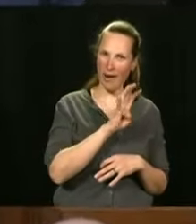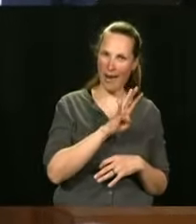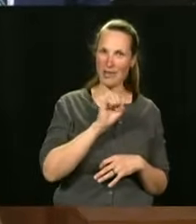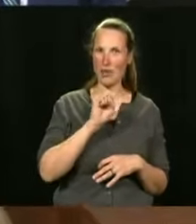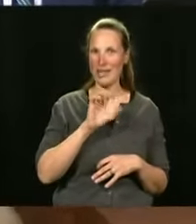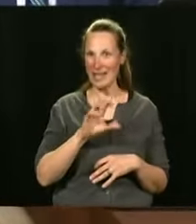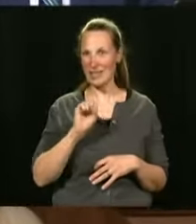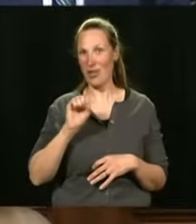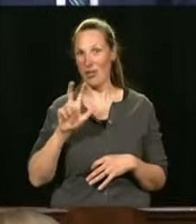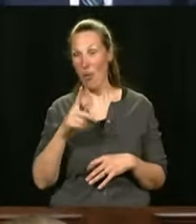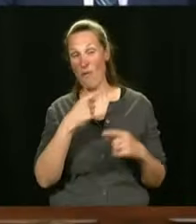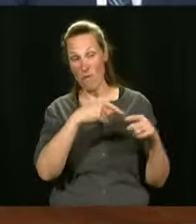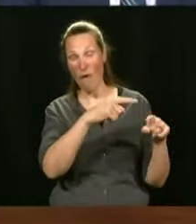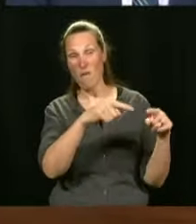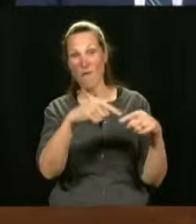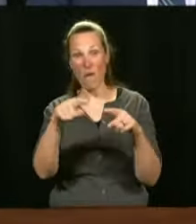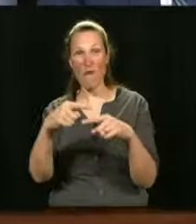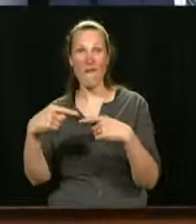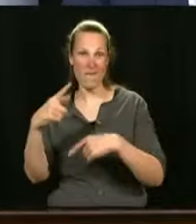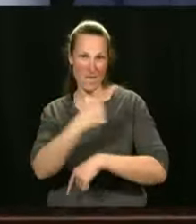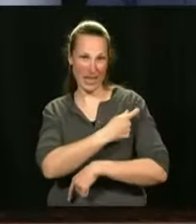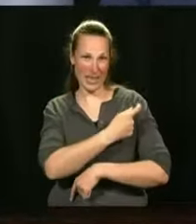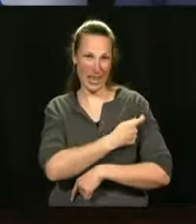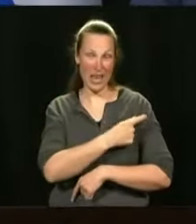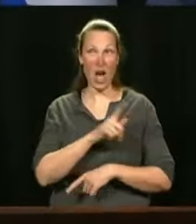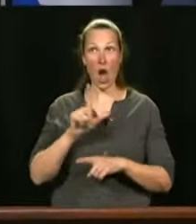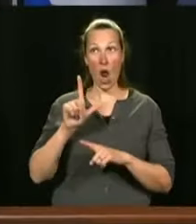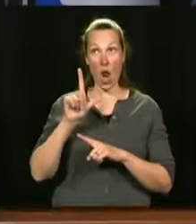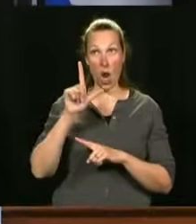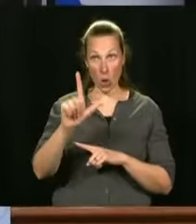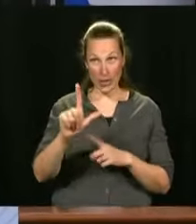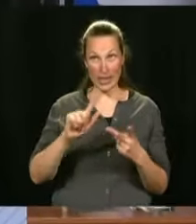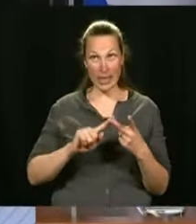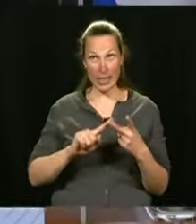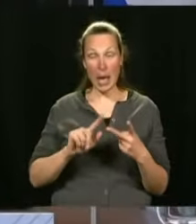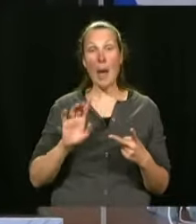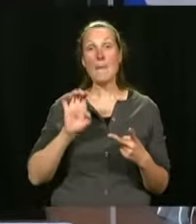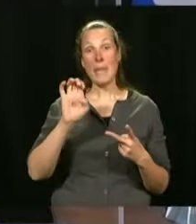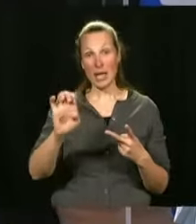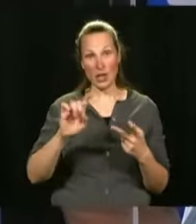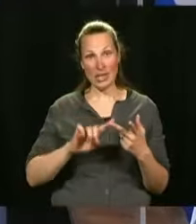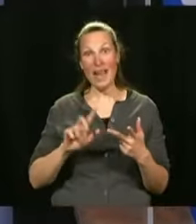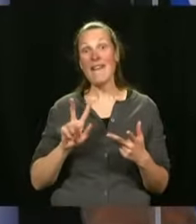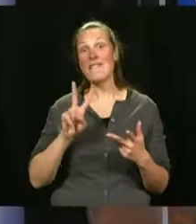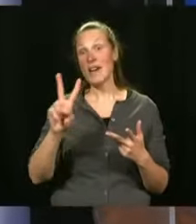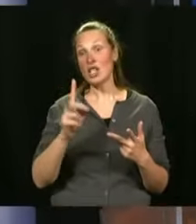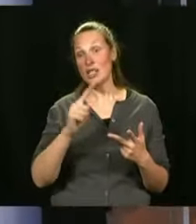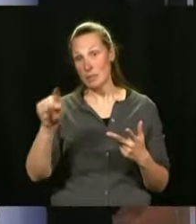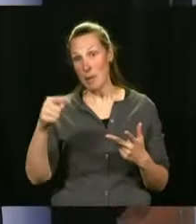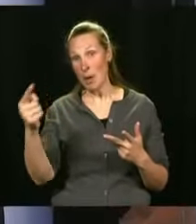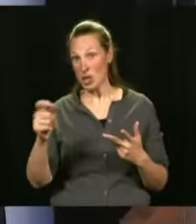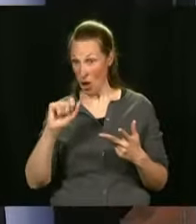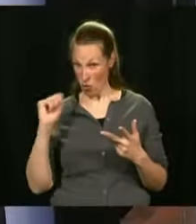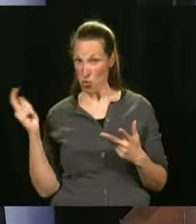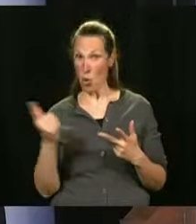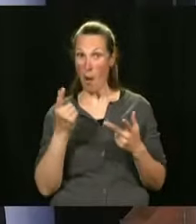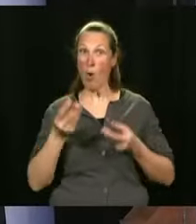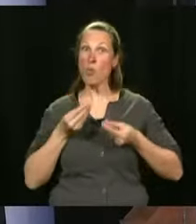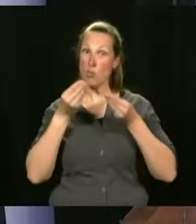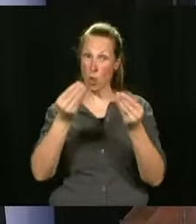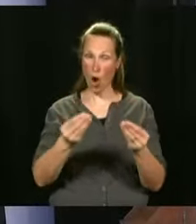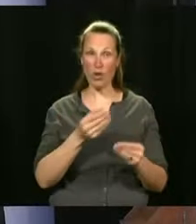Monday and Wednesday and next Friday, our week of youth, everybody should have an appointment.